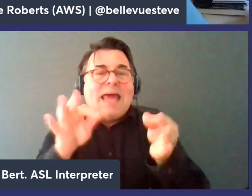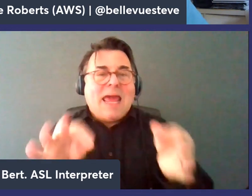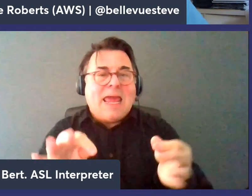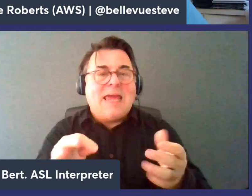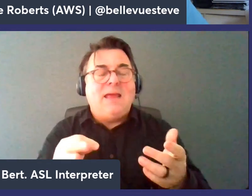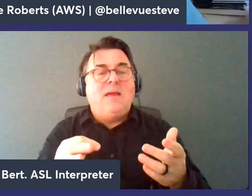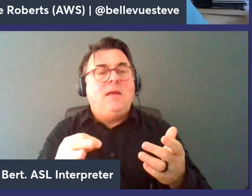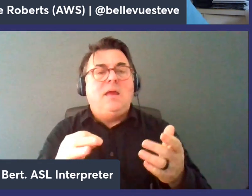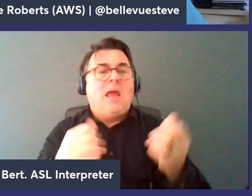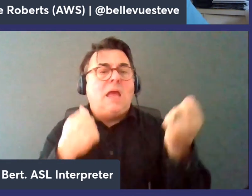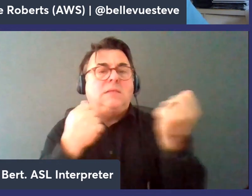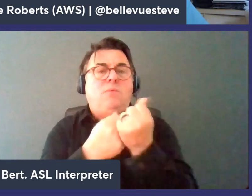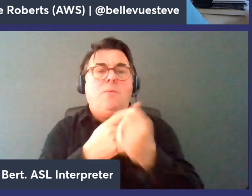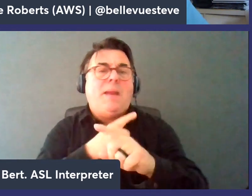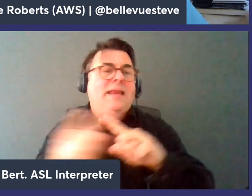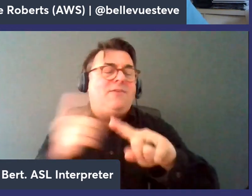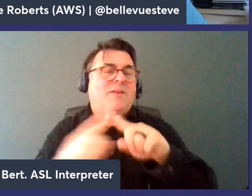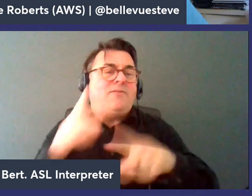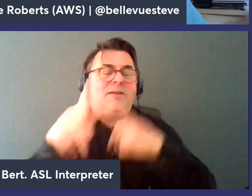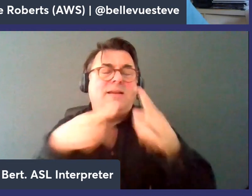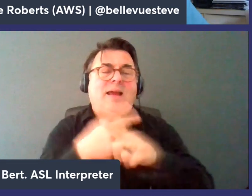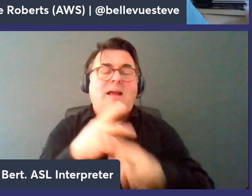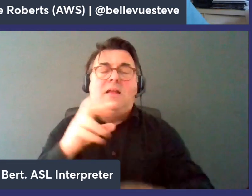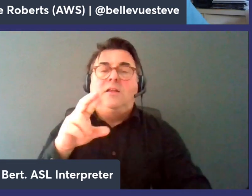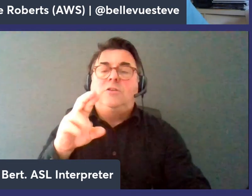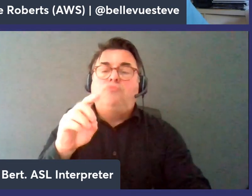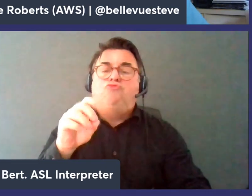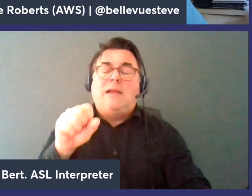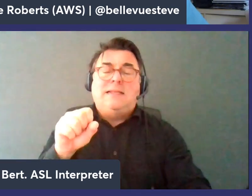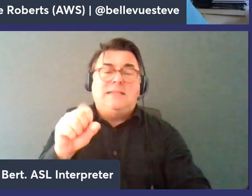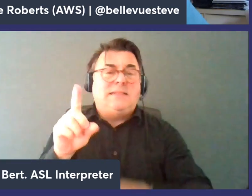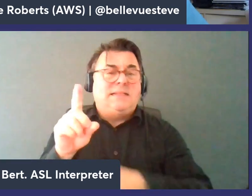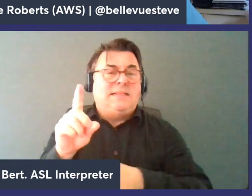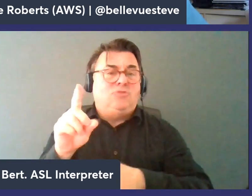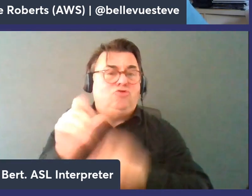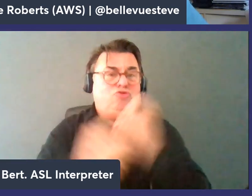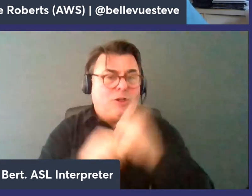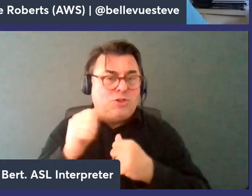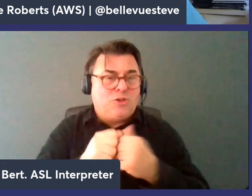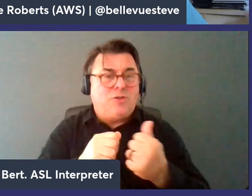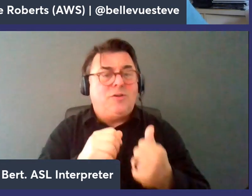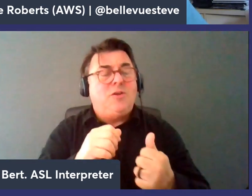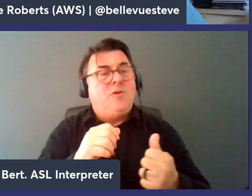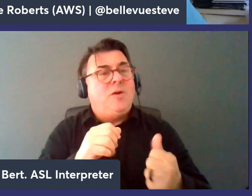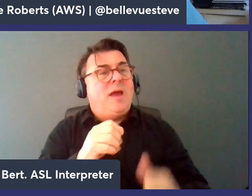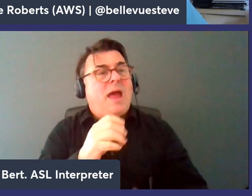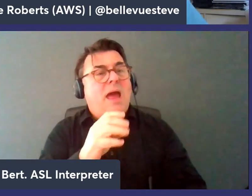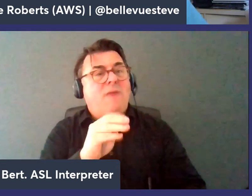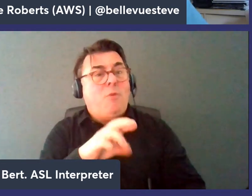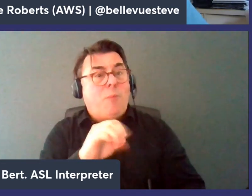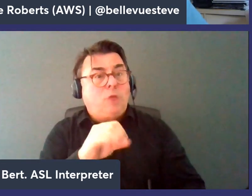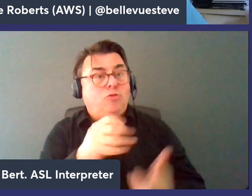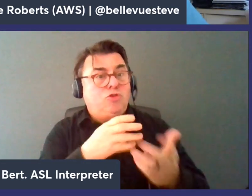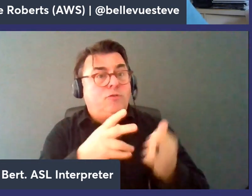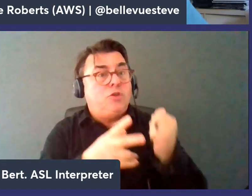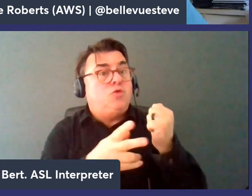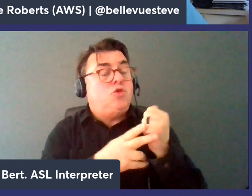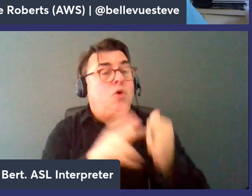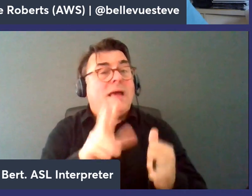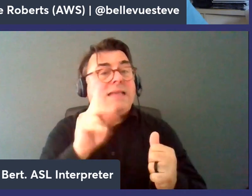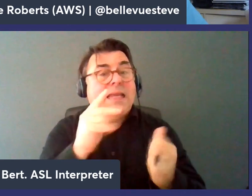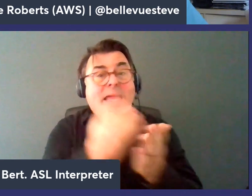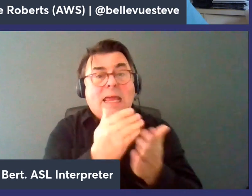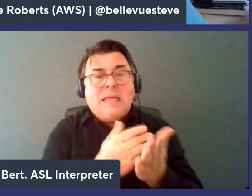a whole bunch of redis data structures so you've got a microservice that you want to store that does that wants to store data as linked lists hey